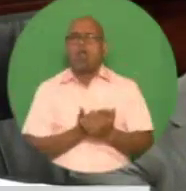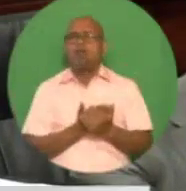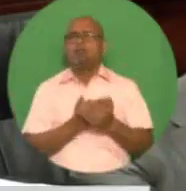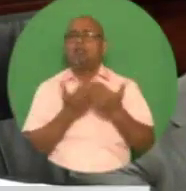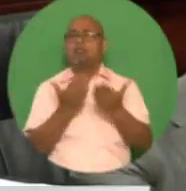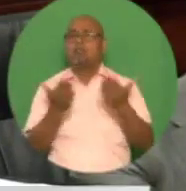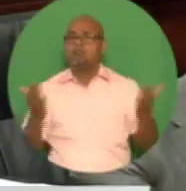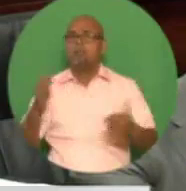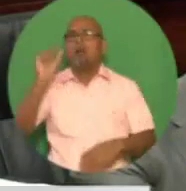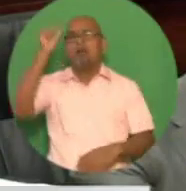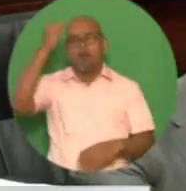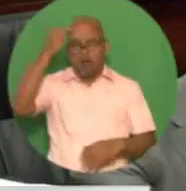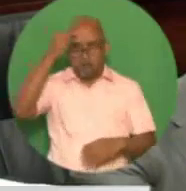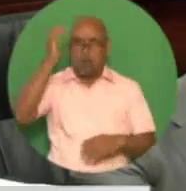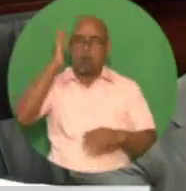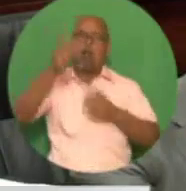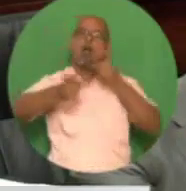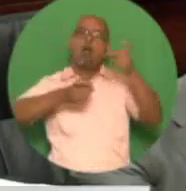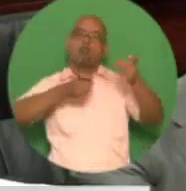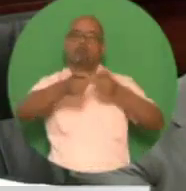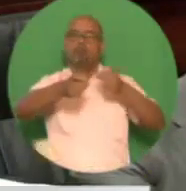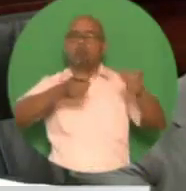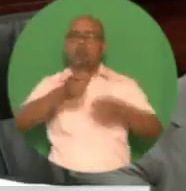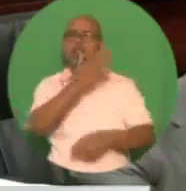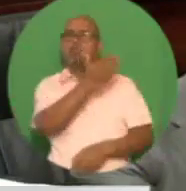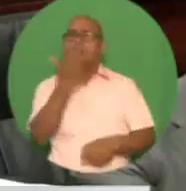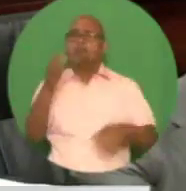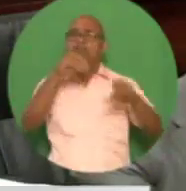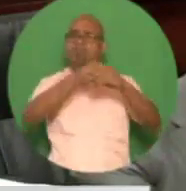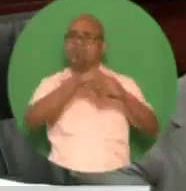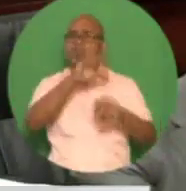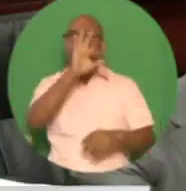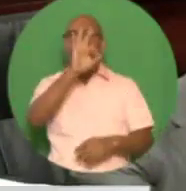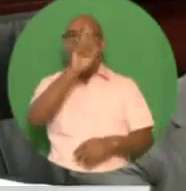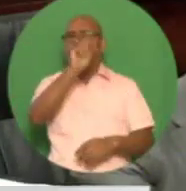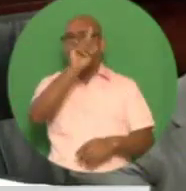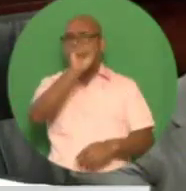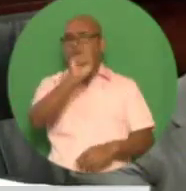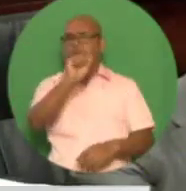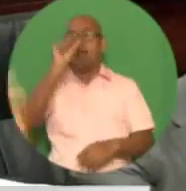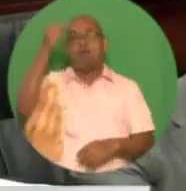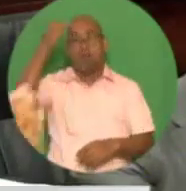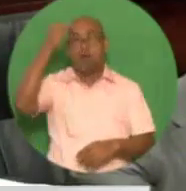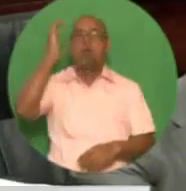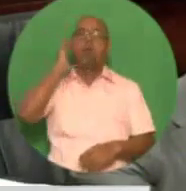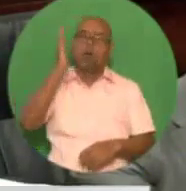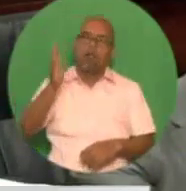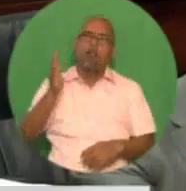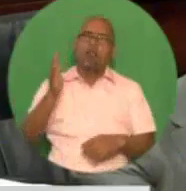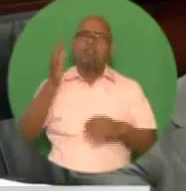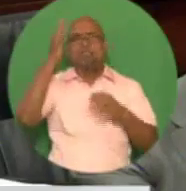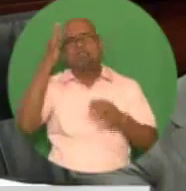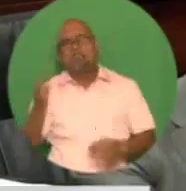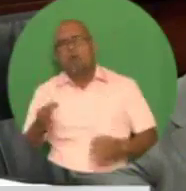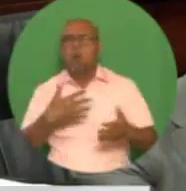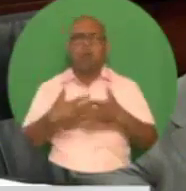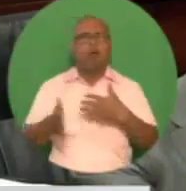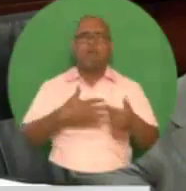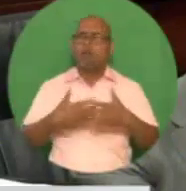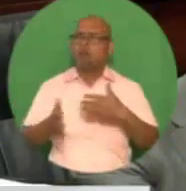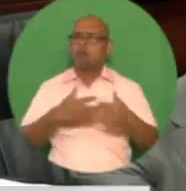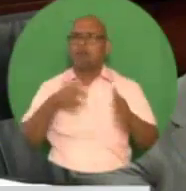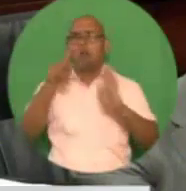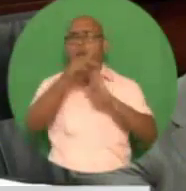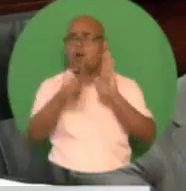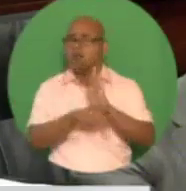control of the assets in the fund and will be able to take whatever public policy decision it might wish relative to